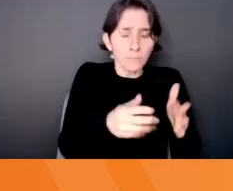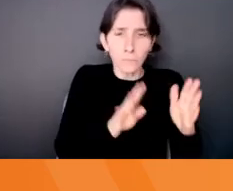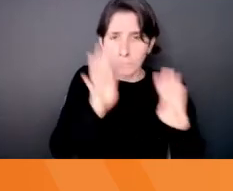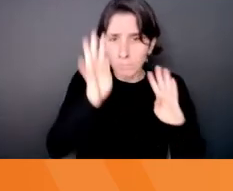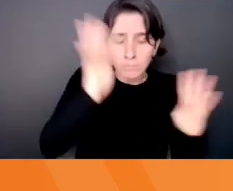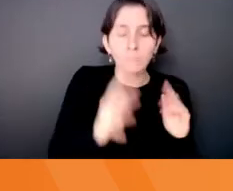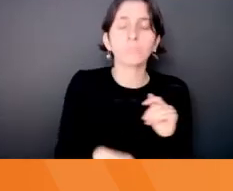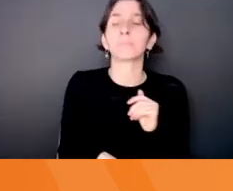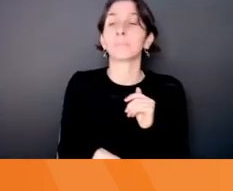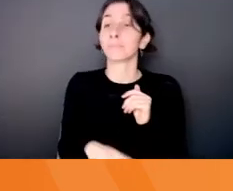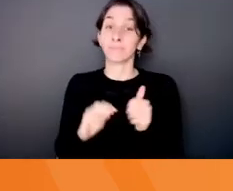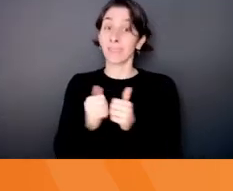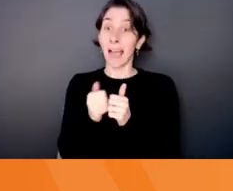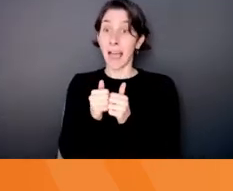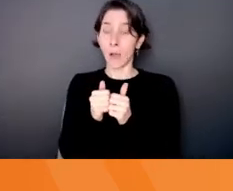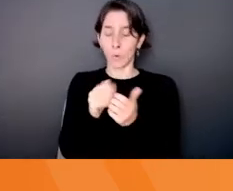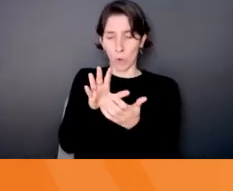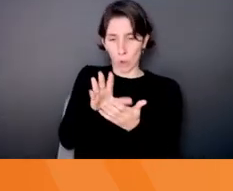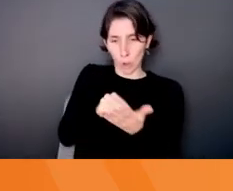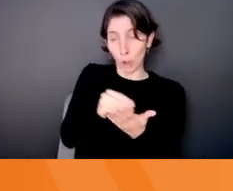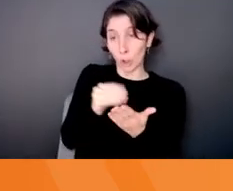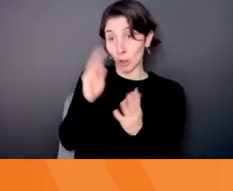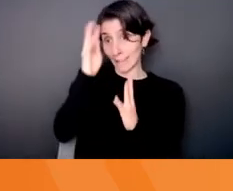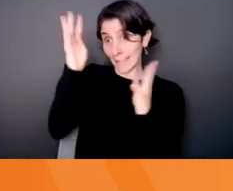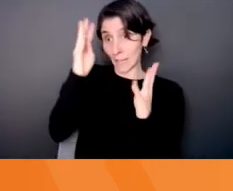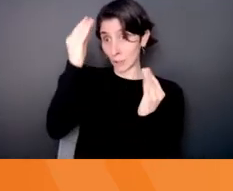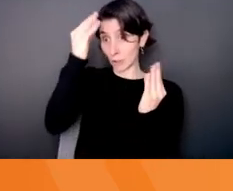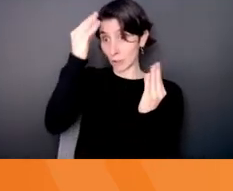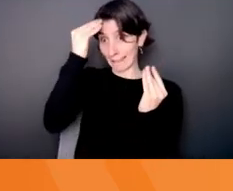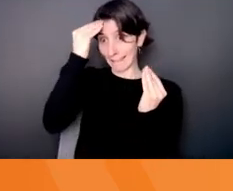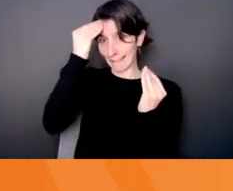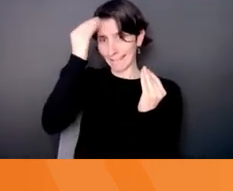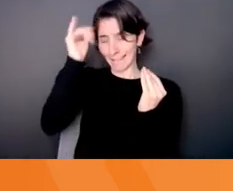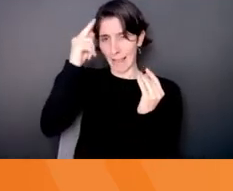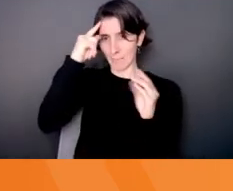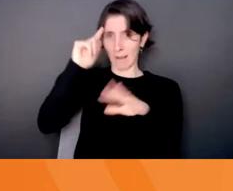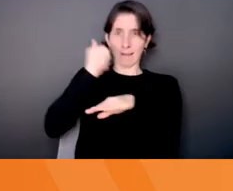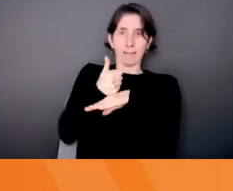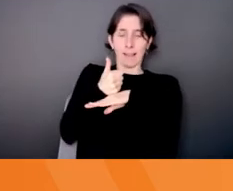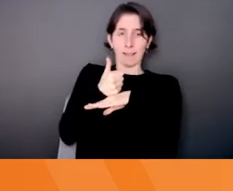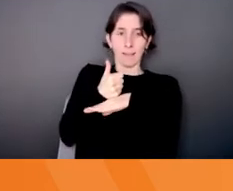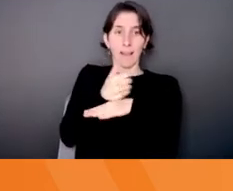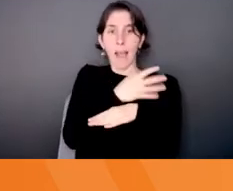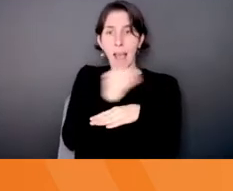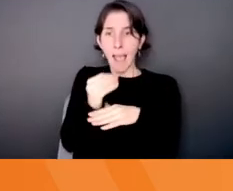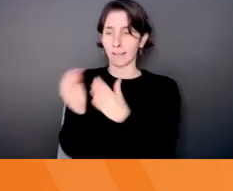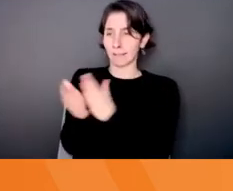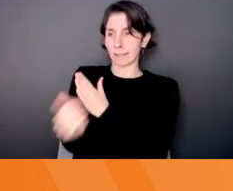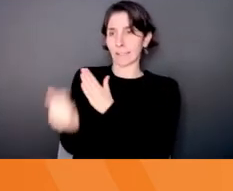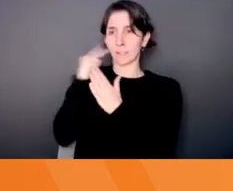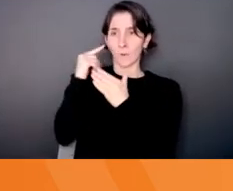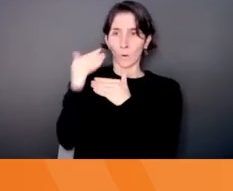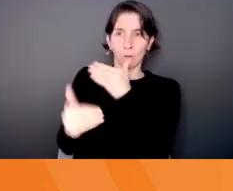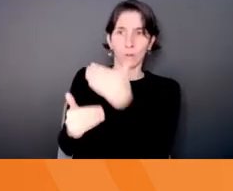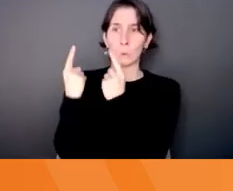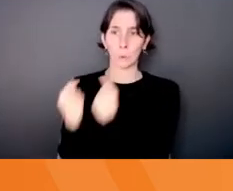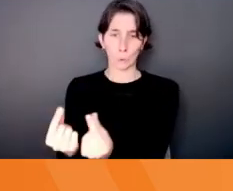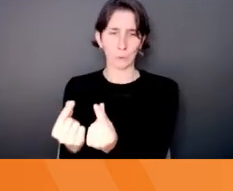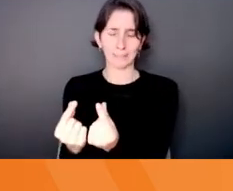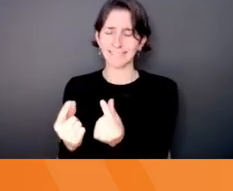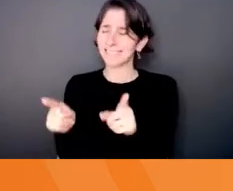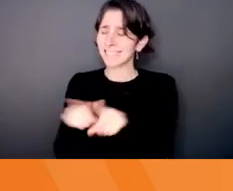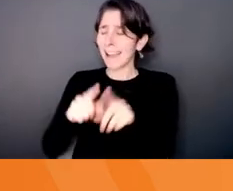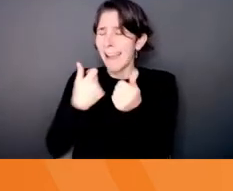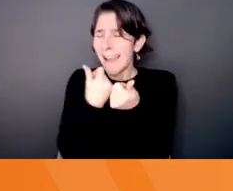innovator is by learning innovation thinking. So the mindsets of innovation and innovation doing skill sets, it's just like anything else. Anybody